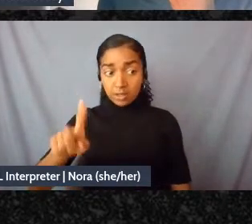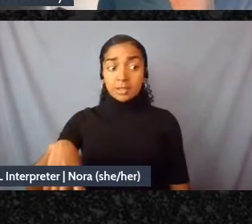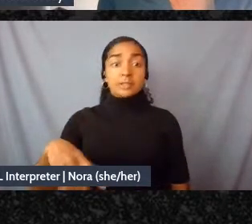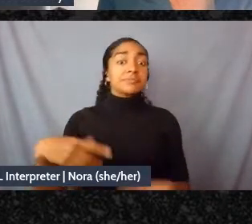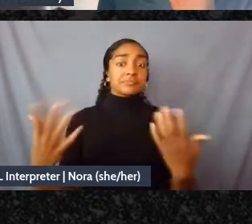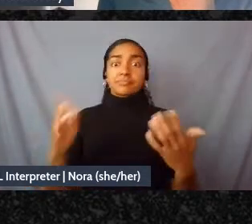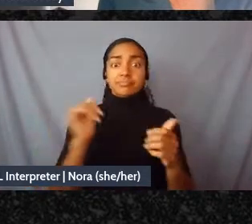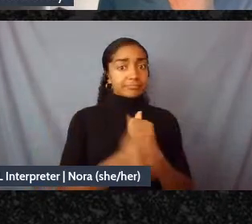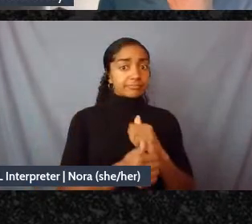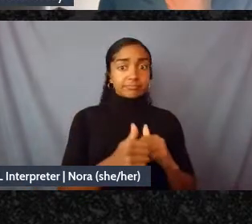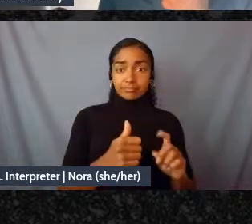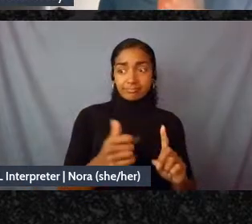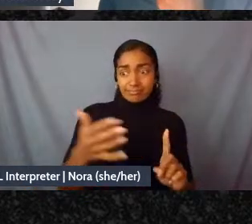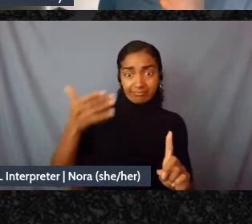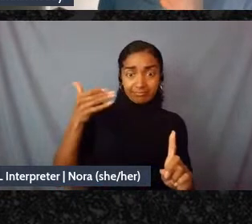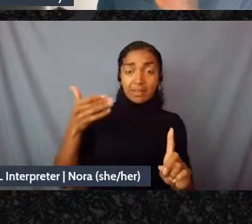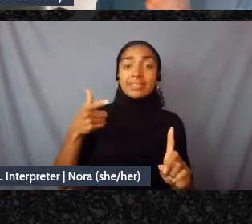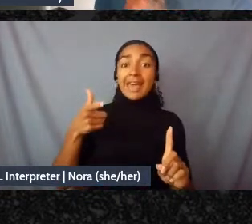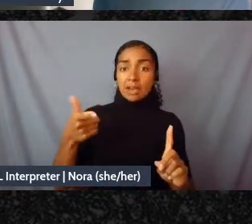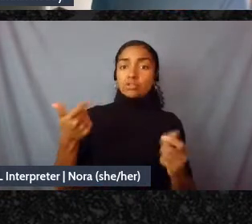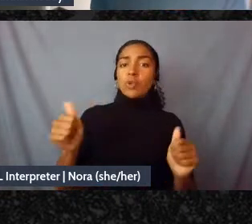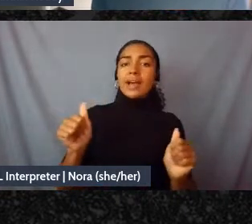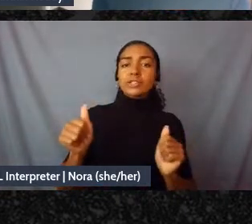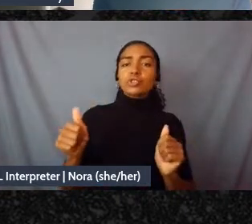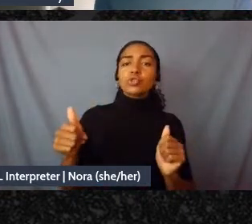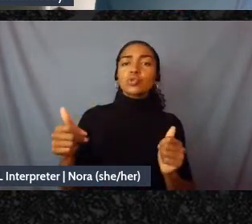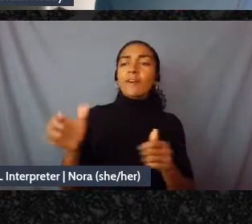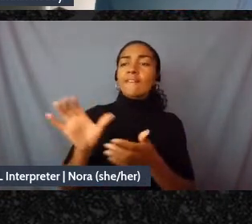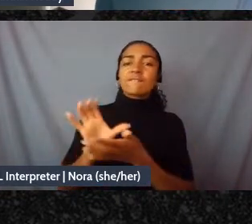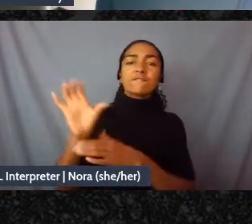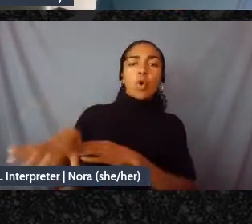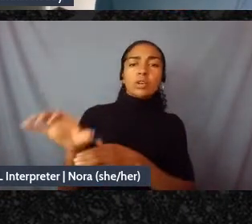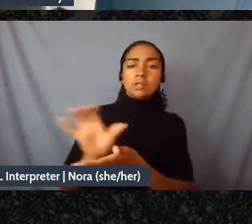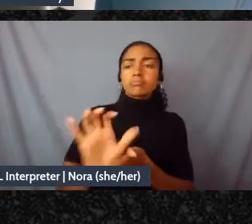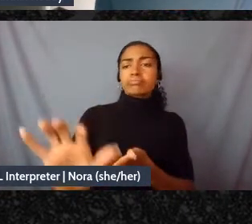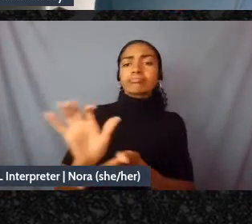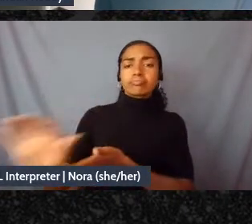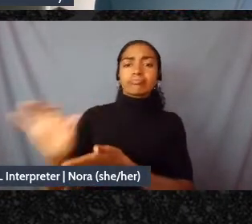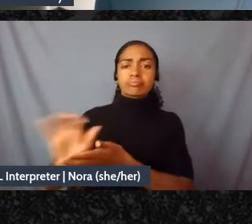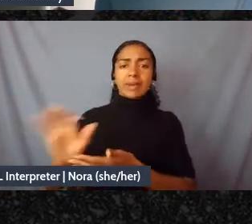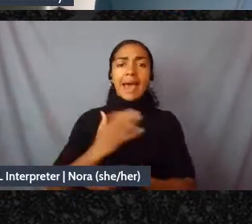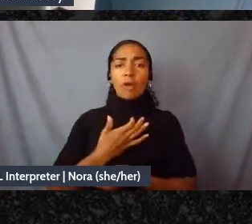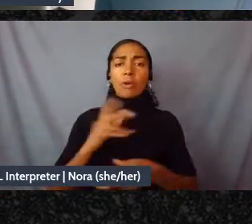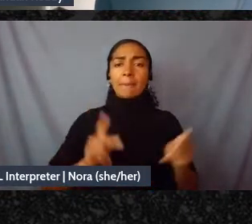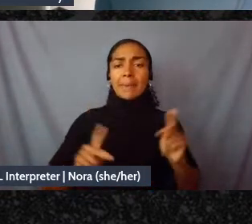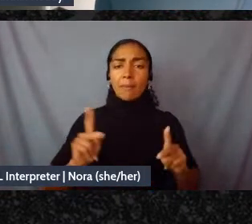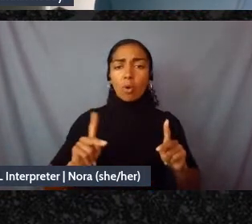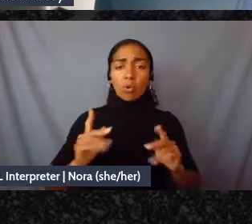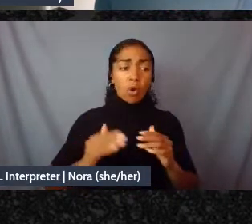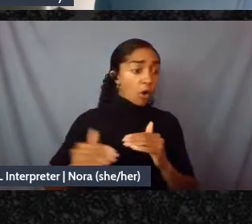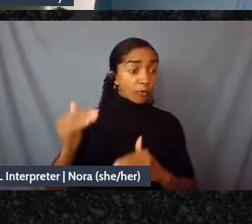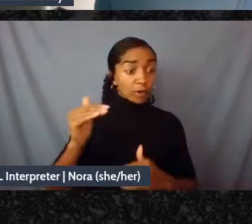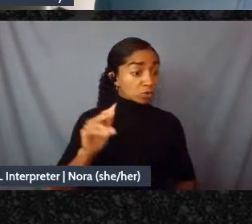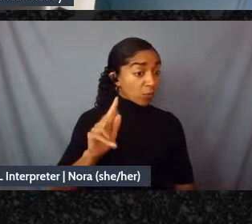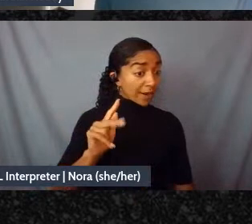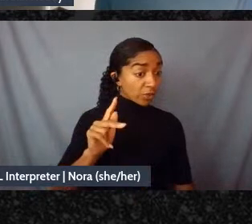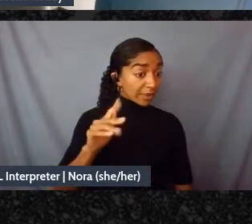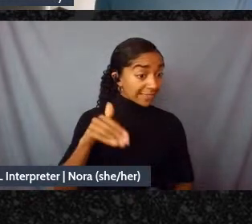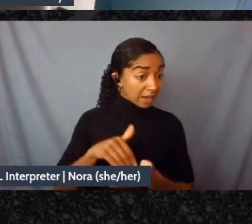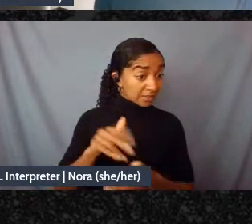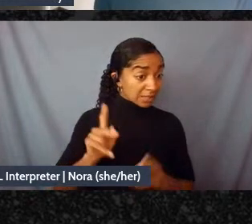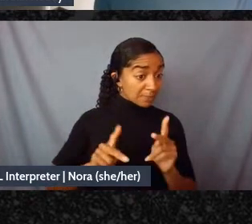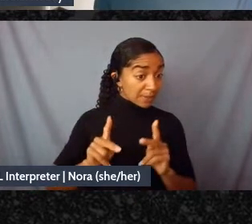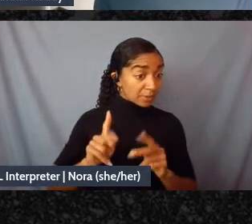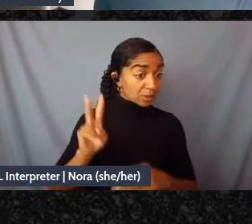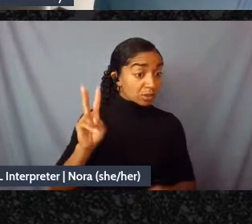enacting the forced relocation of our people more than 20,000 people have been forcibly relocated in this sort of fictitious